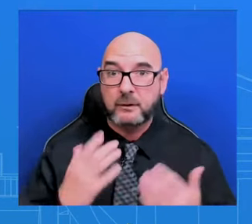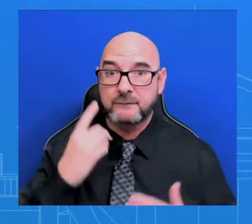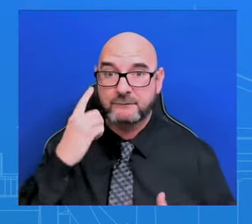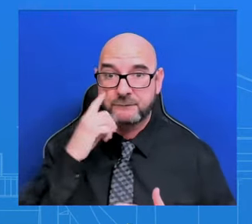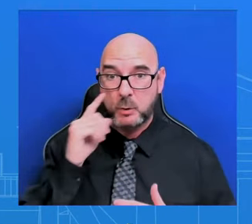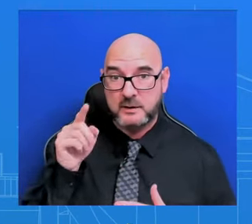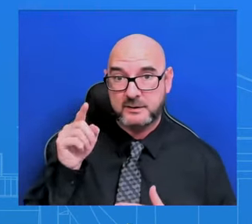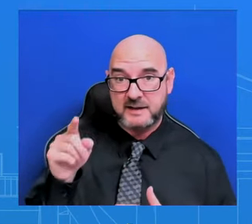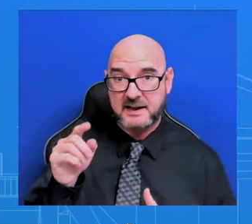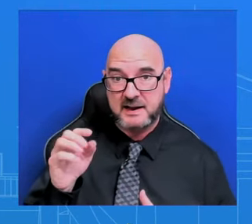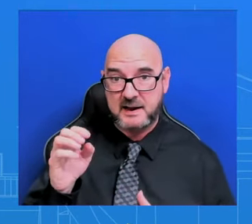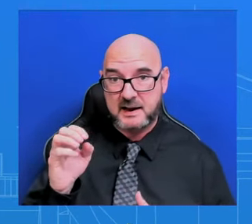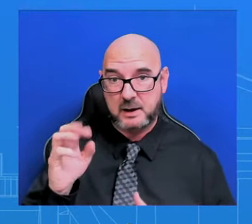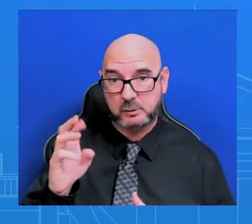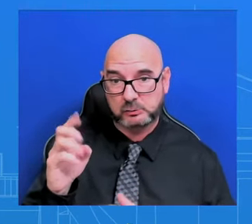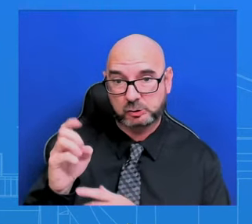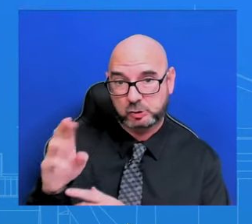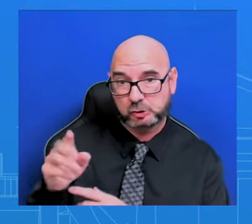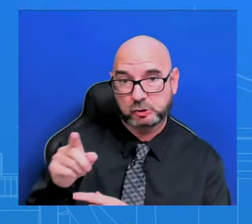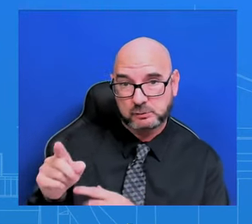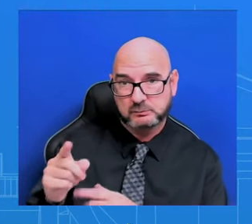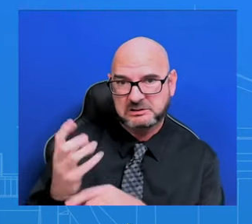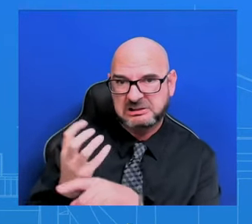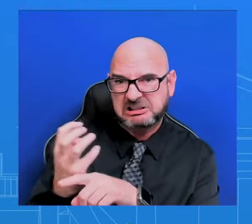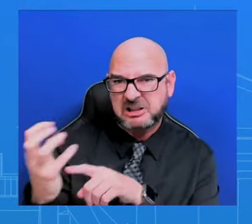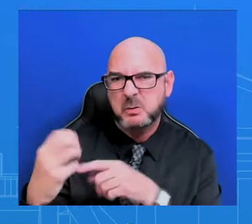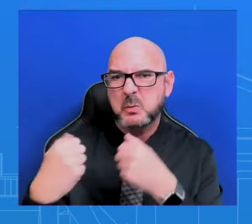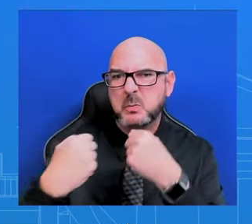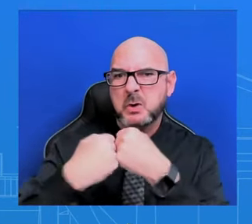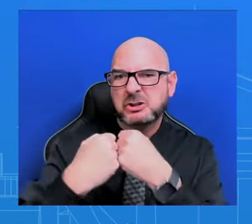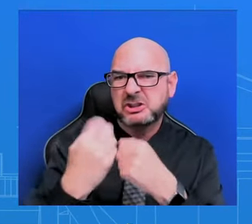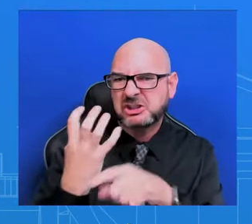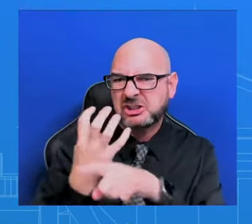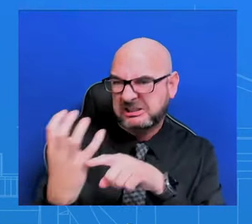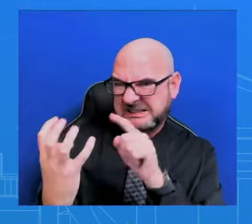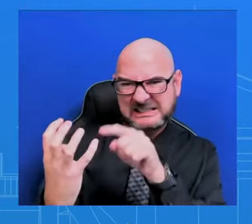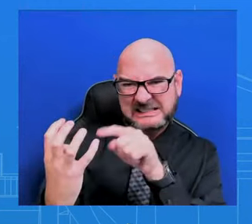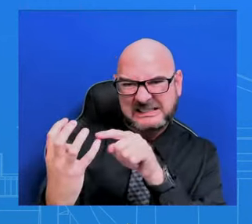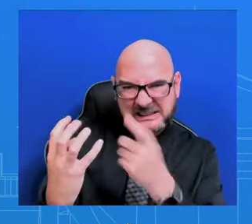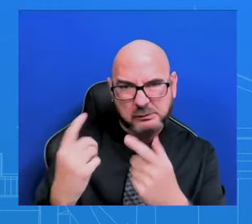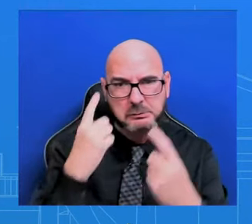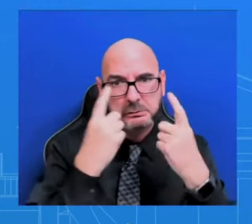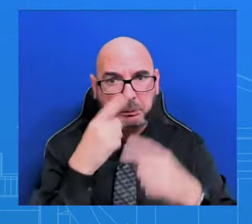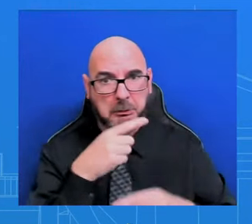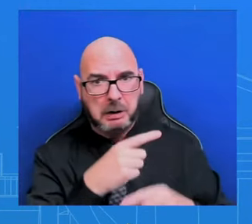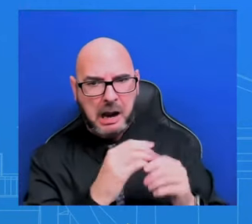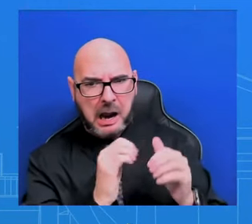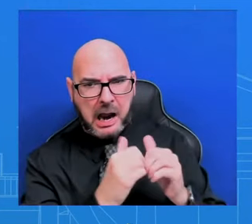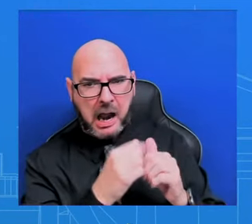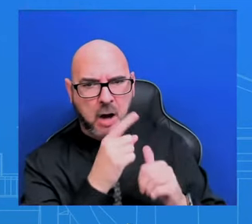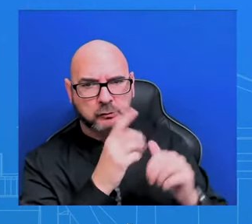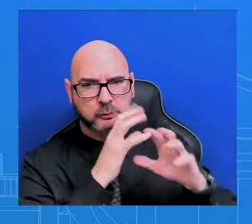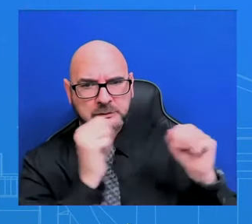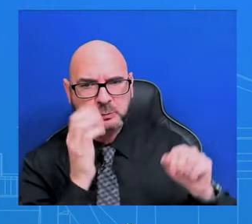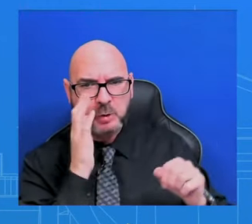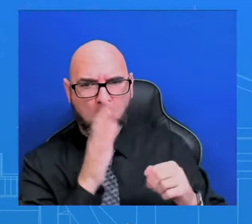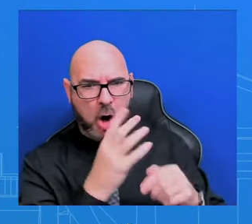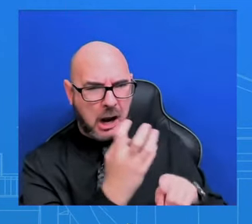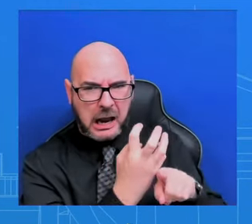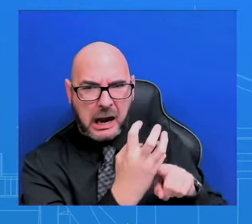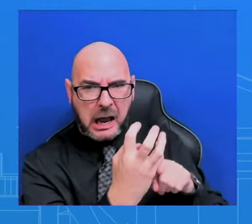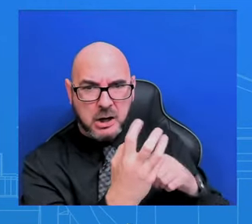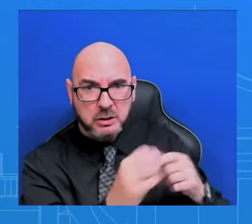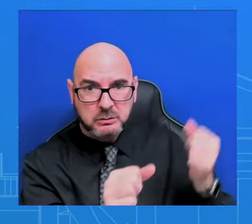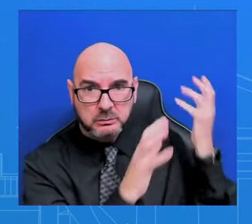plan? How quickly does the administration intend to remove all the razor wire that has been set up? So, I don't have the